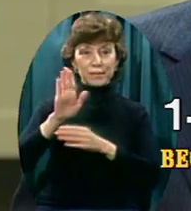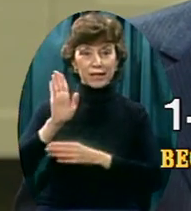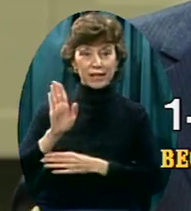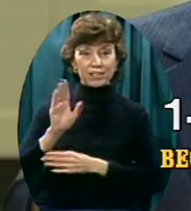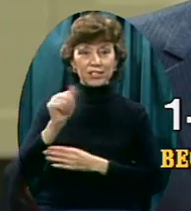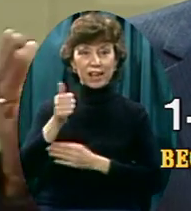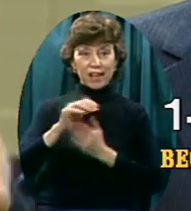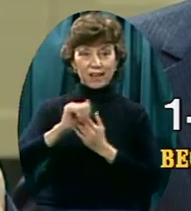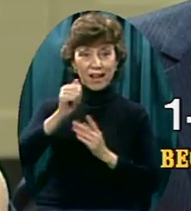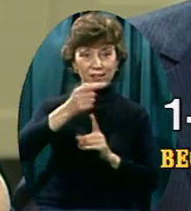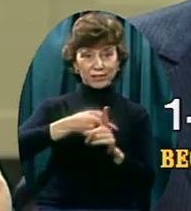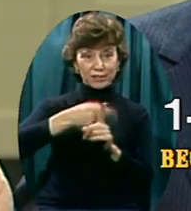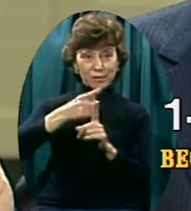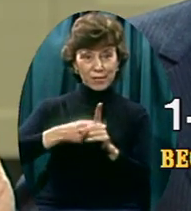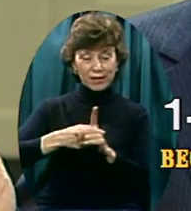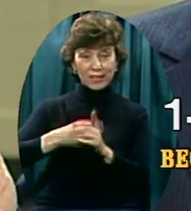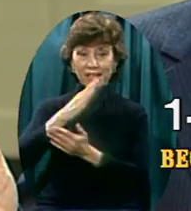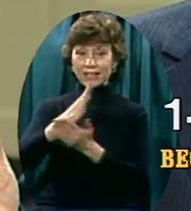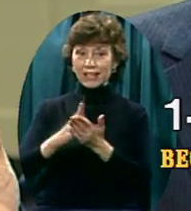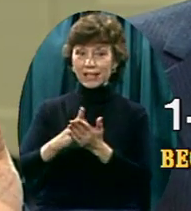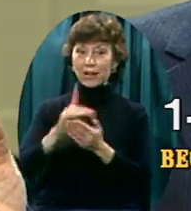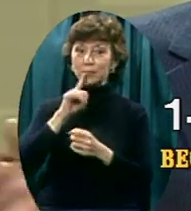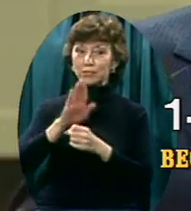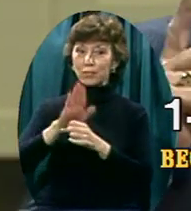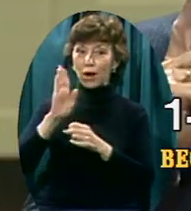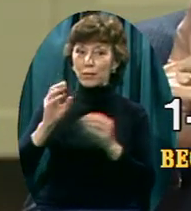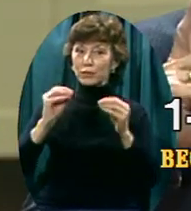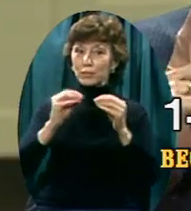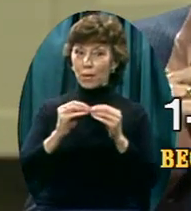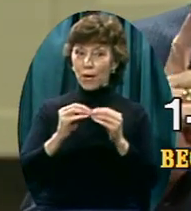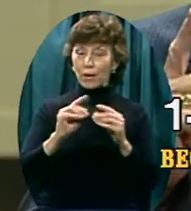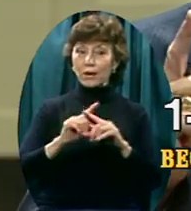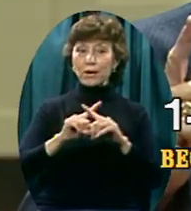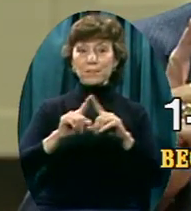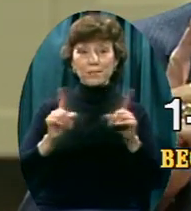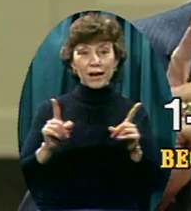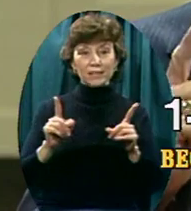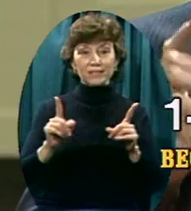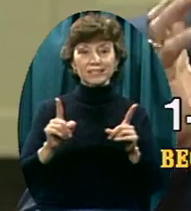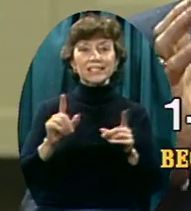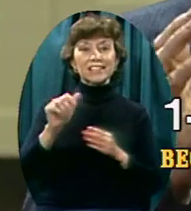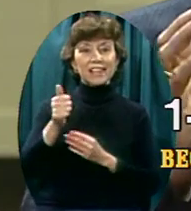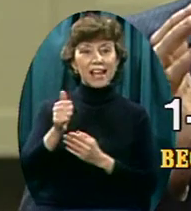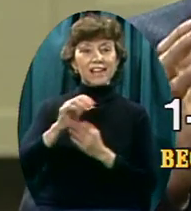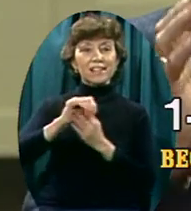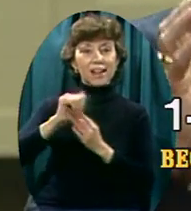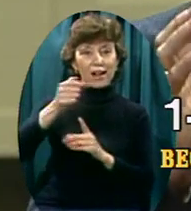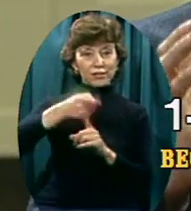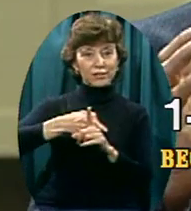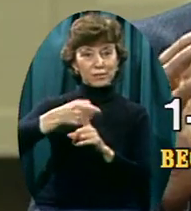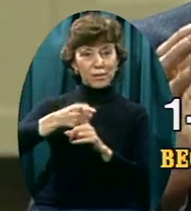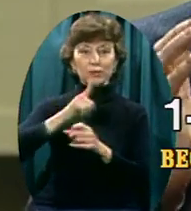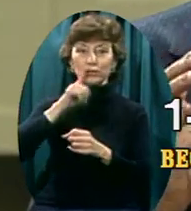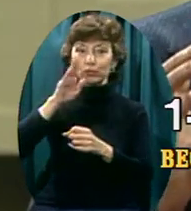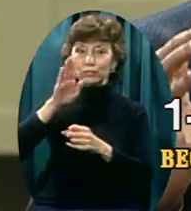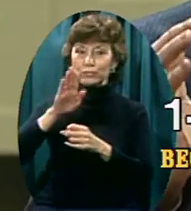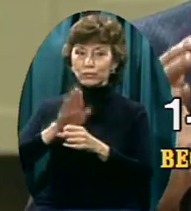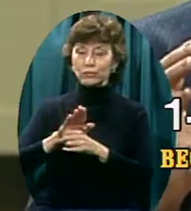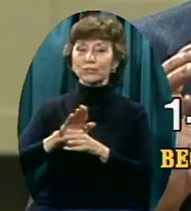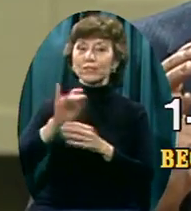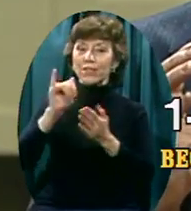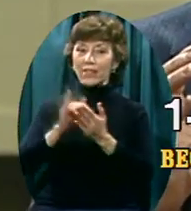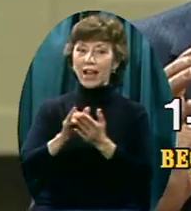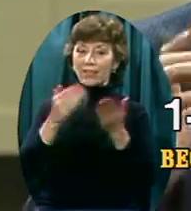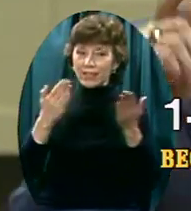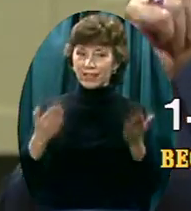more. We have some who give $100 a month. That's up to you. But at least $10 a month to guarantee that this ministry of television